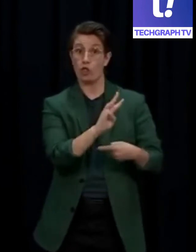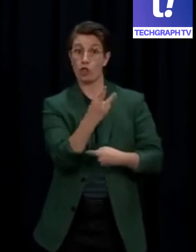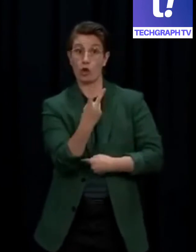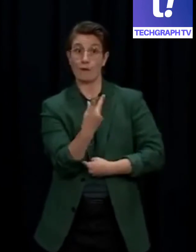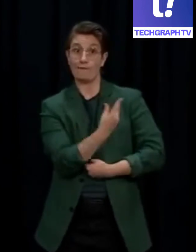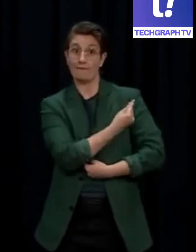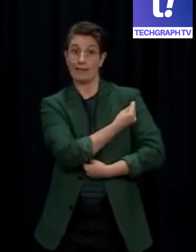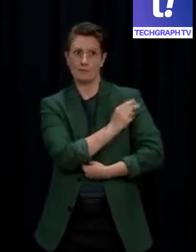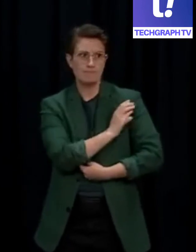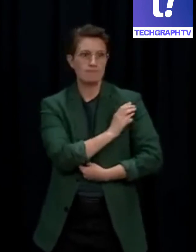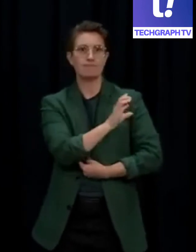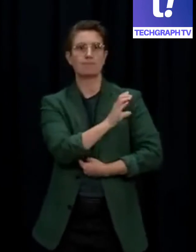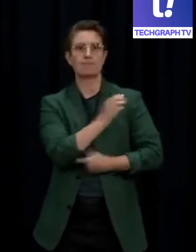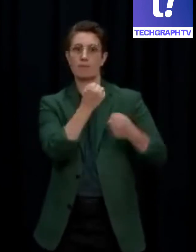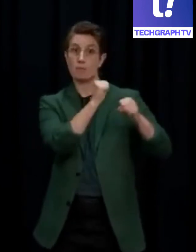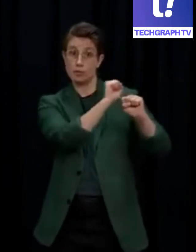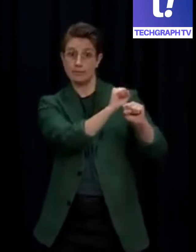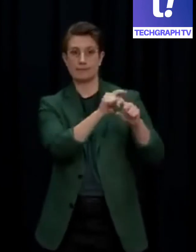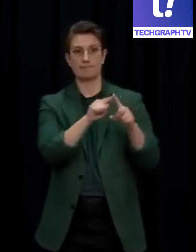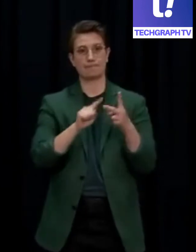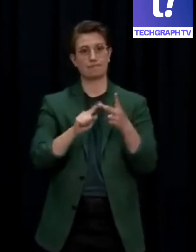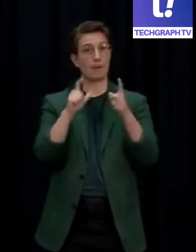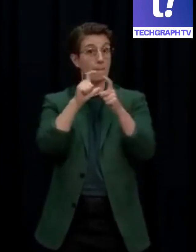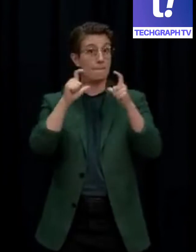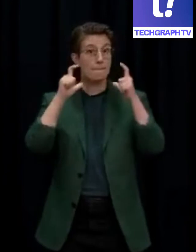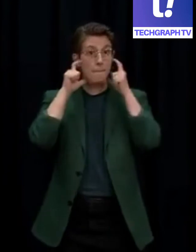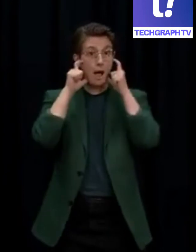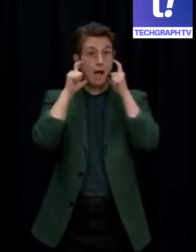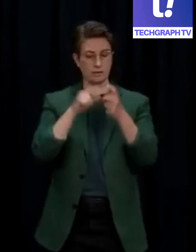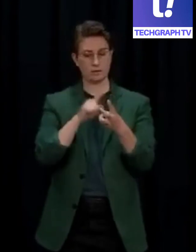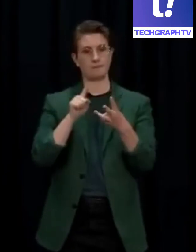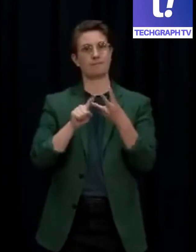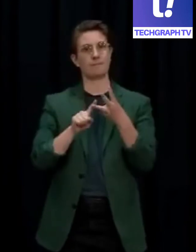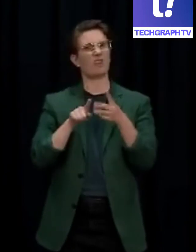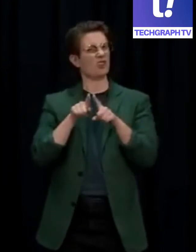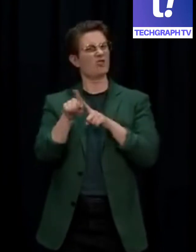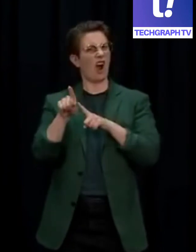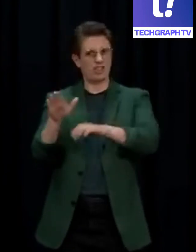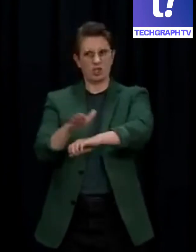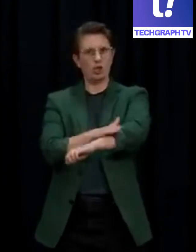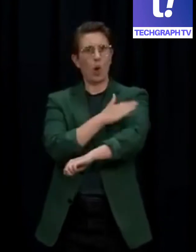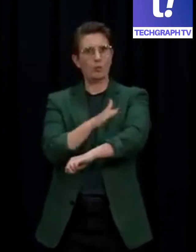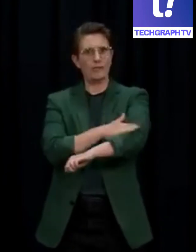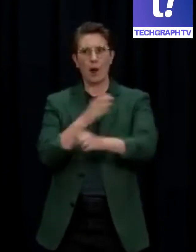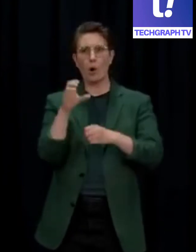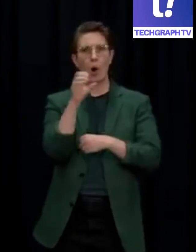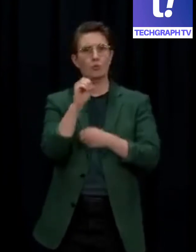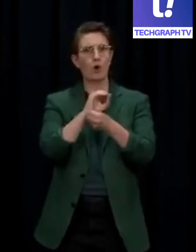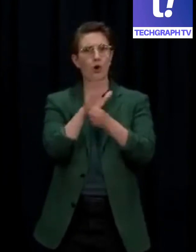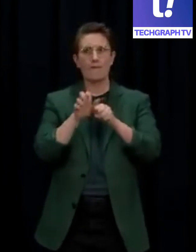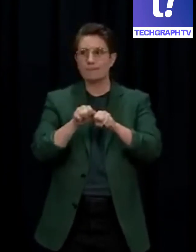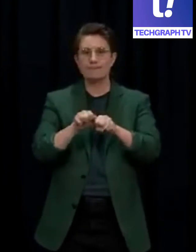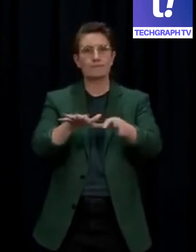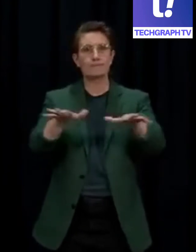our health system to protect those most at risk of getting sick. Our plan for managing Omicron cases in the